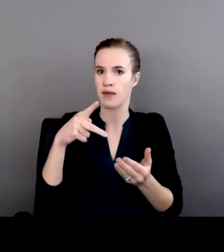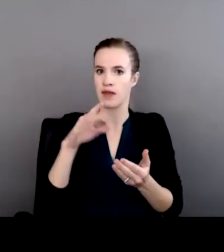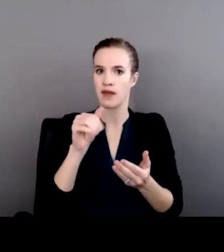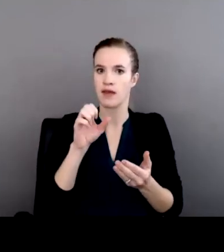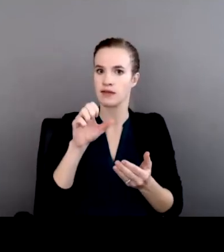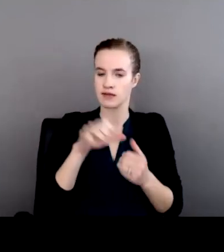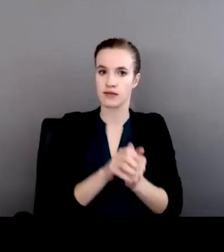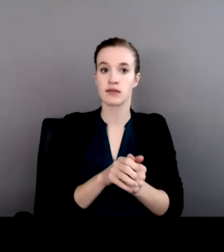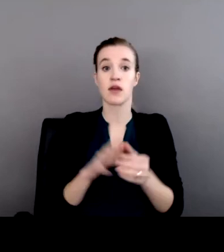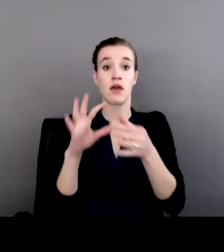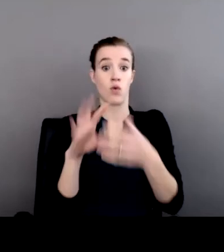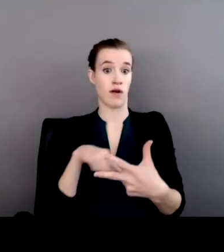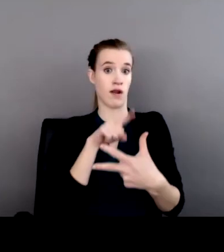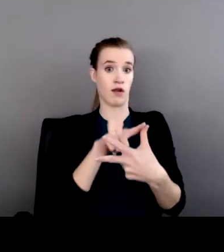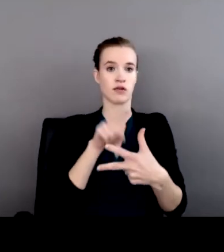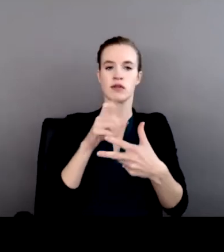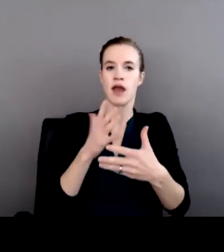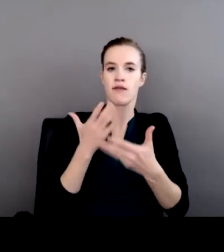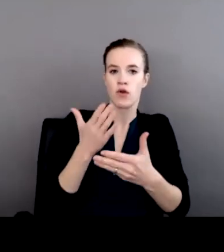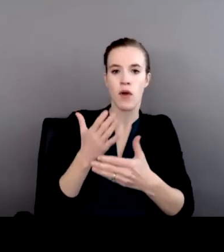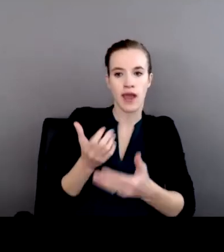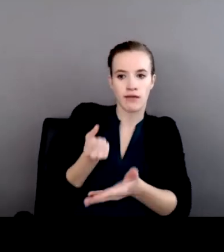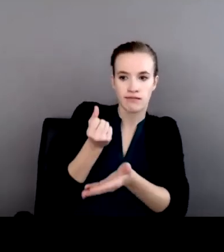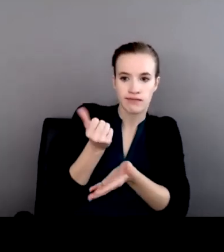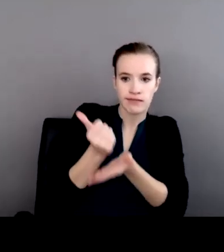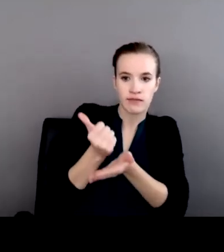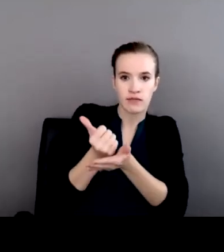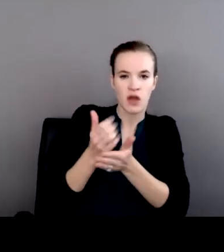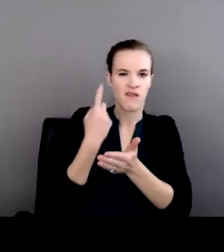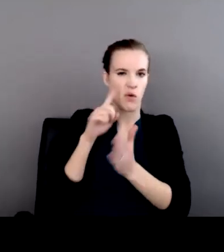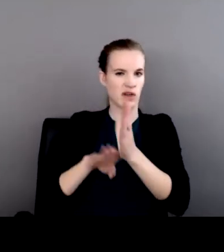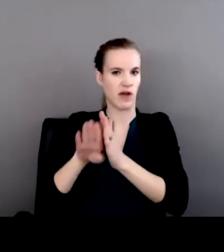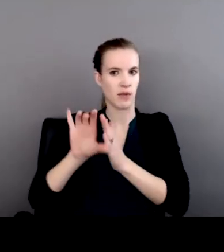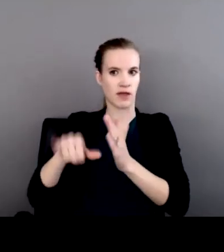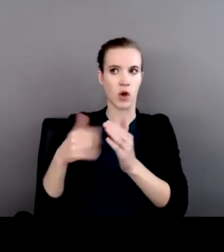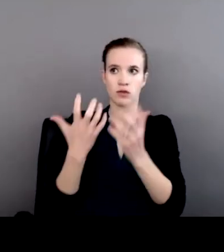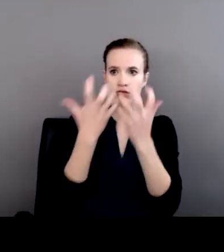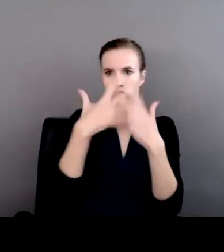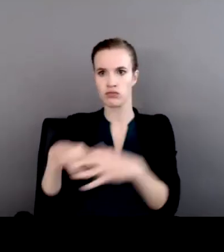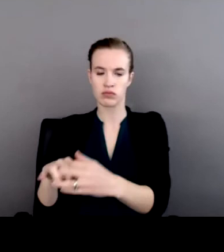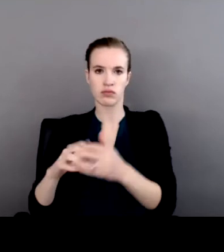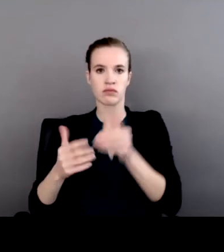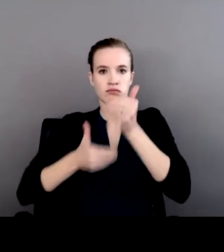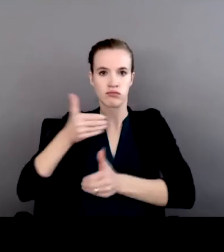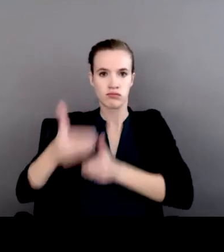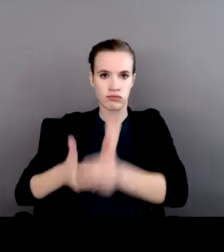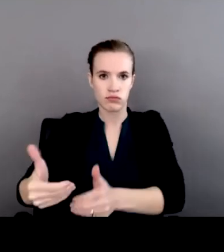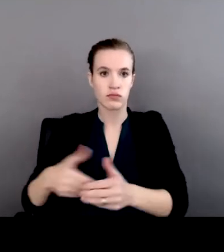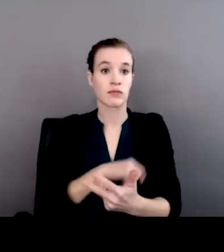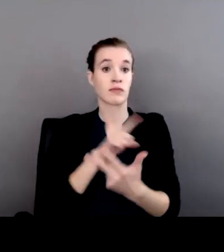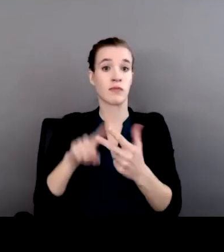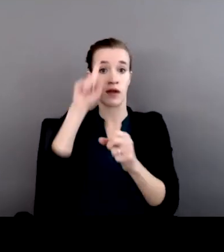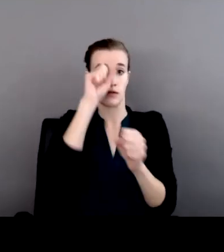in developing these response protocols. The third strategy dealt with data and